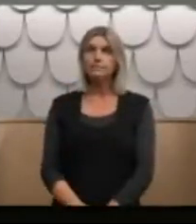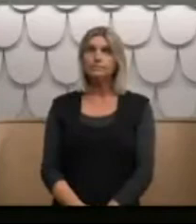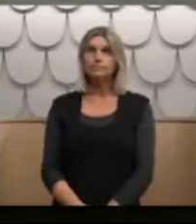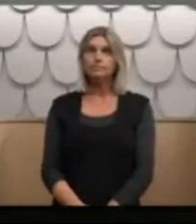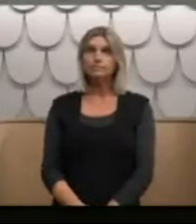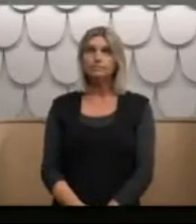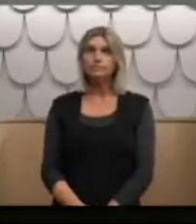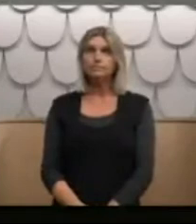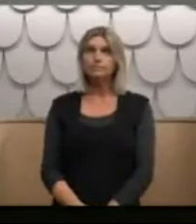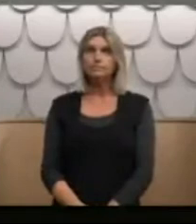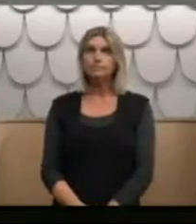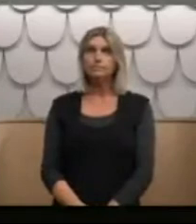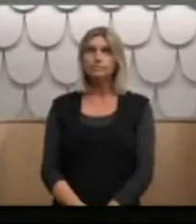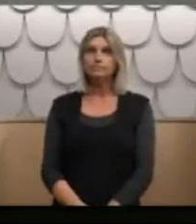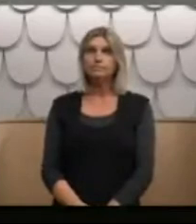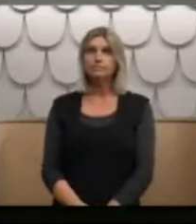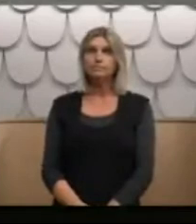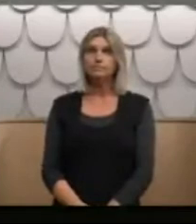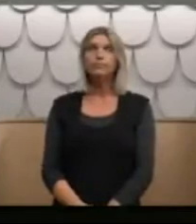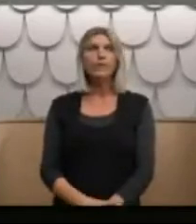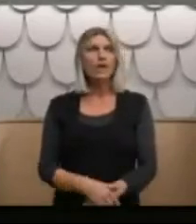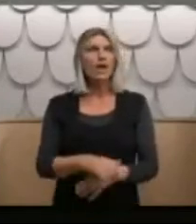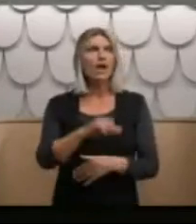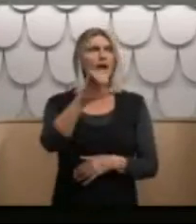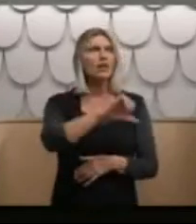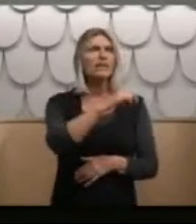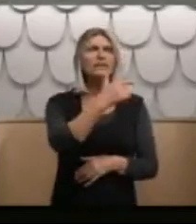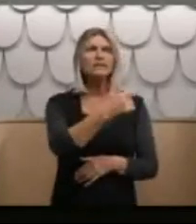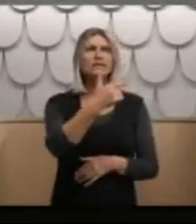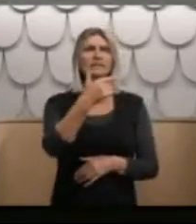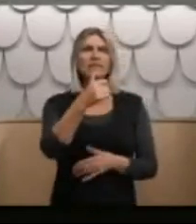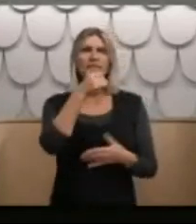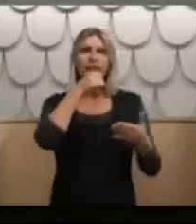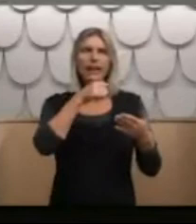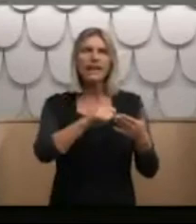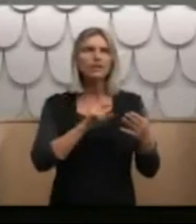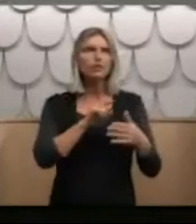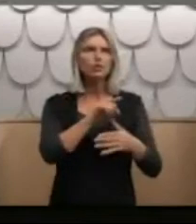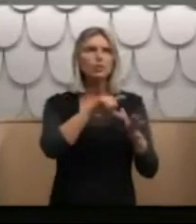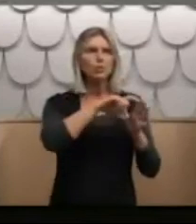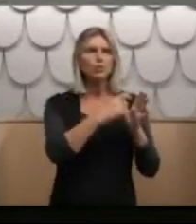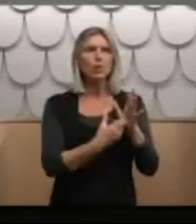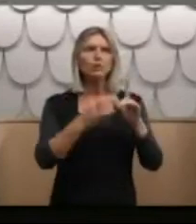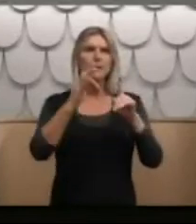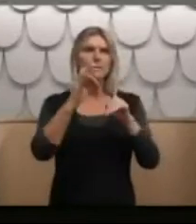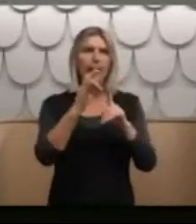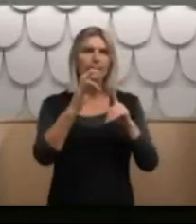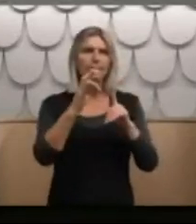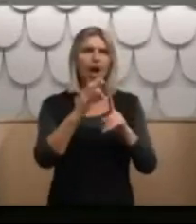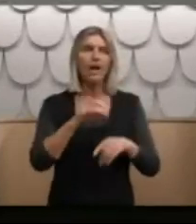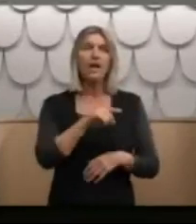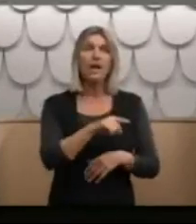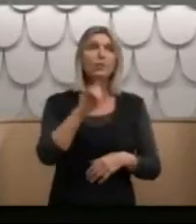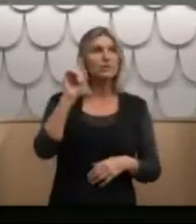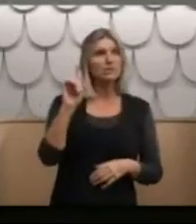Third line. There is a 1977 letter to Dr Pugmire, the medical superintendent at Lake Alice,